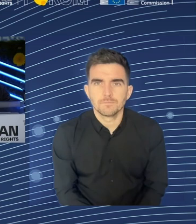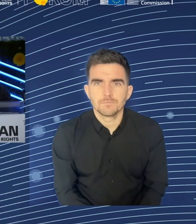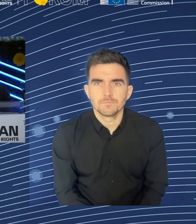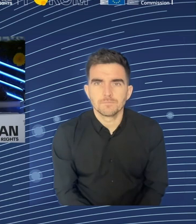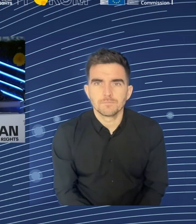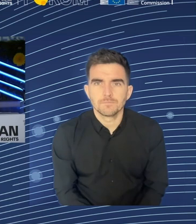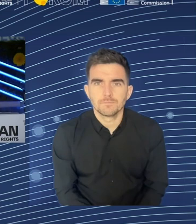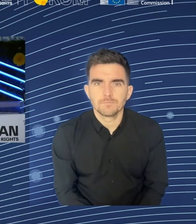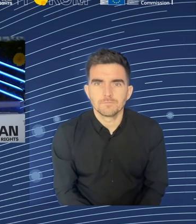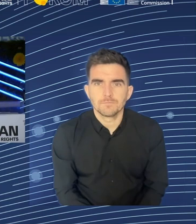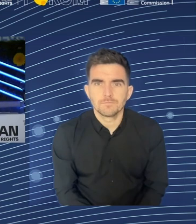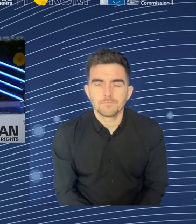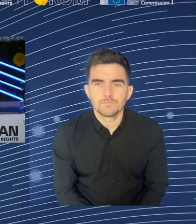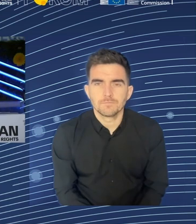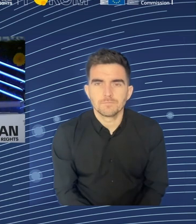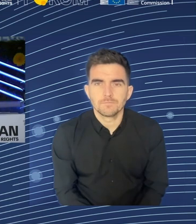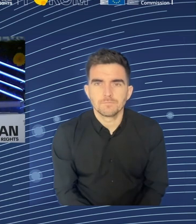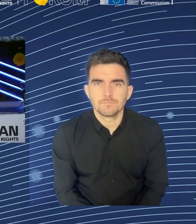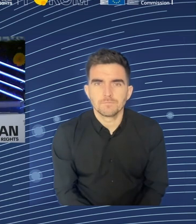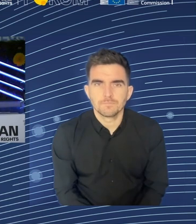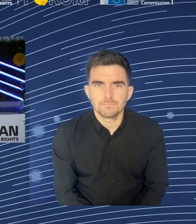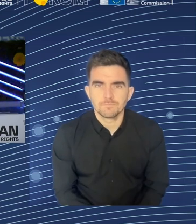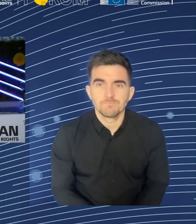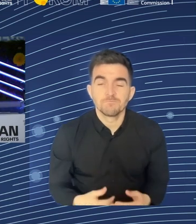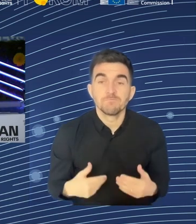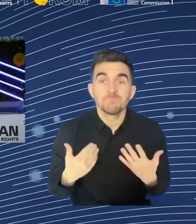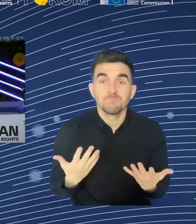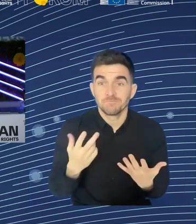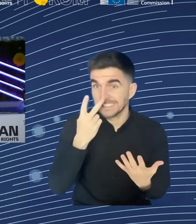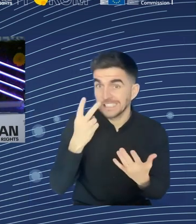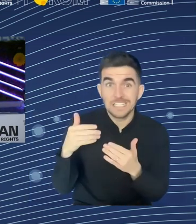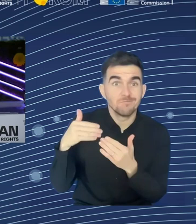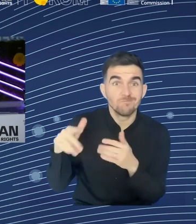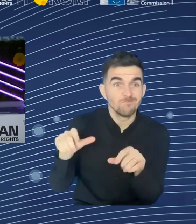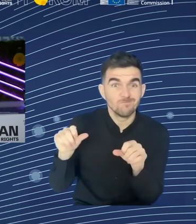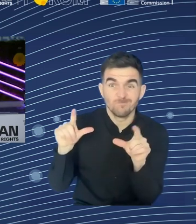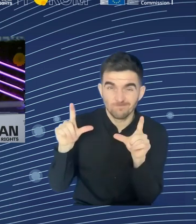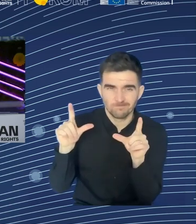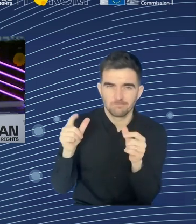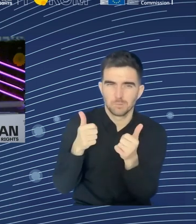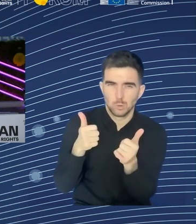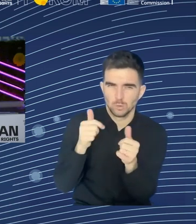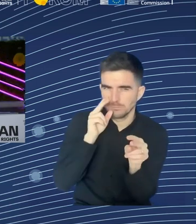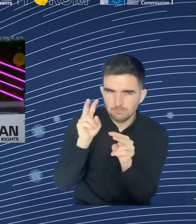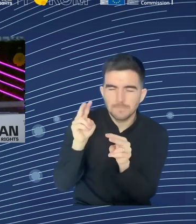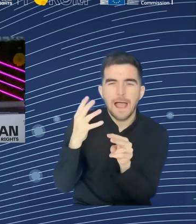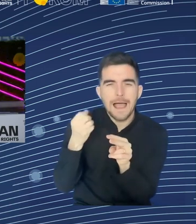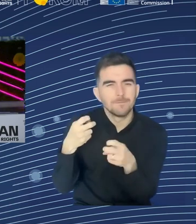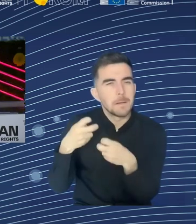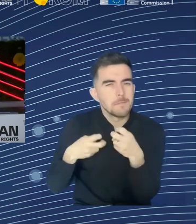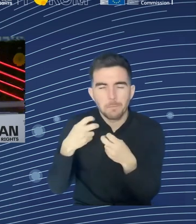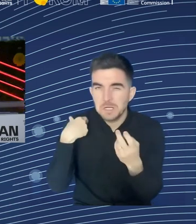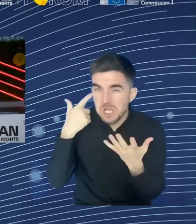So, okay, let me just say that in terms of poverty, I already mentioned that in a way,